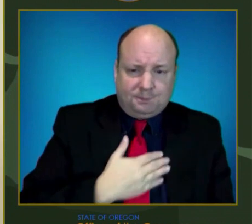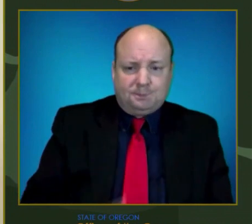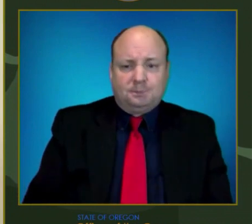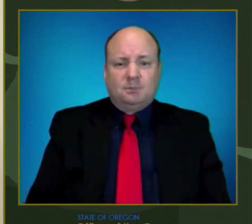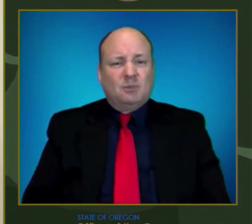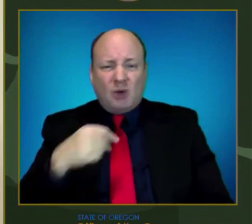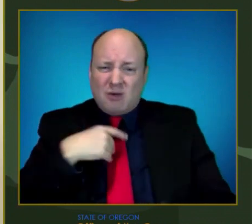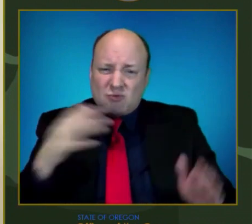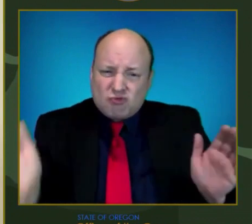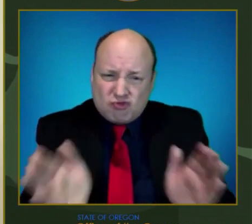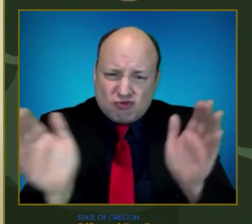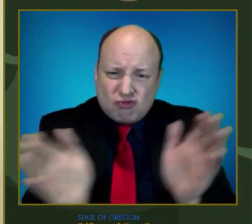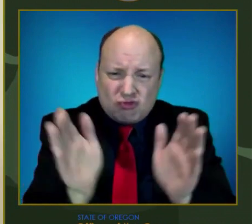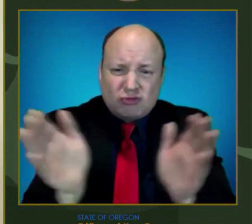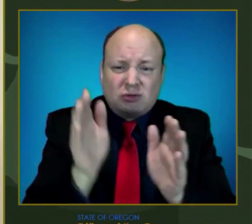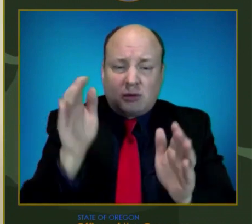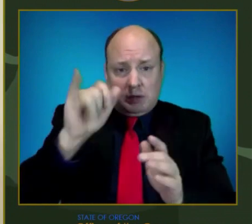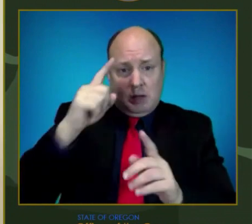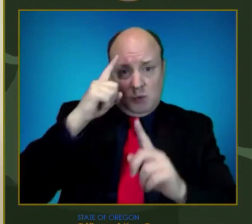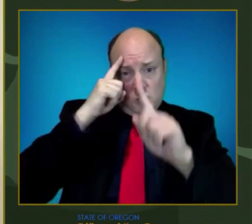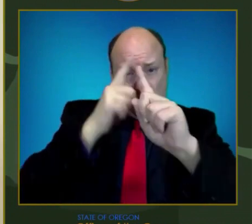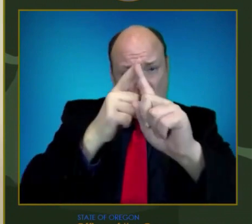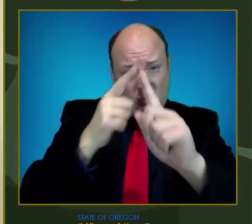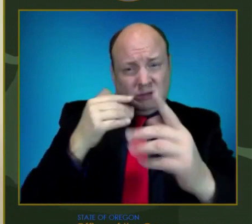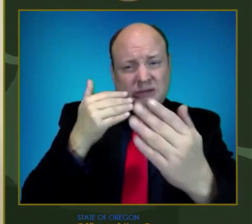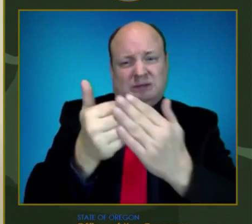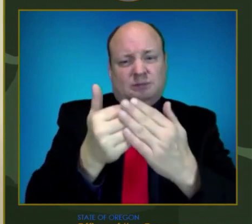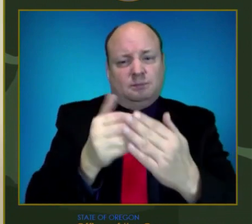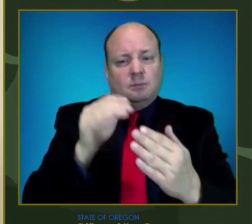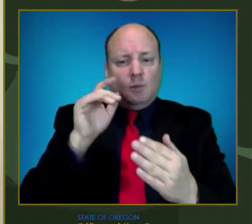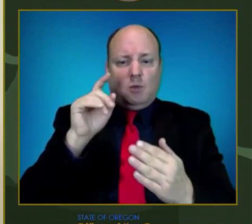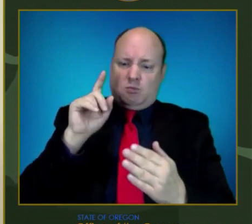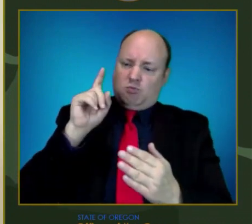However, we will only reach it if everyone does their part. up Father Joseph from So I've